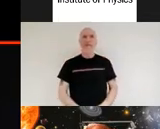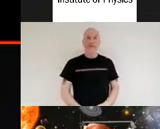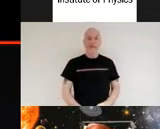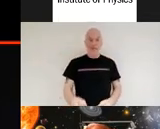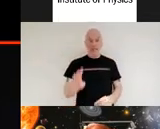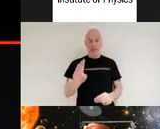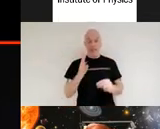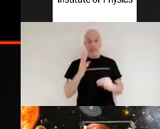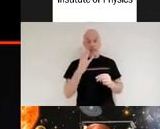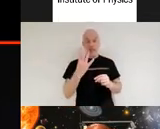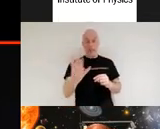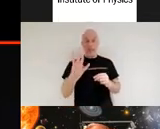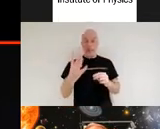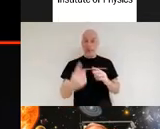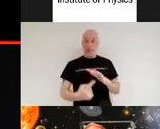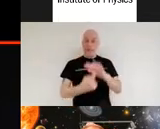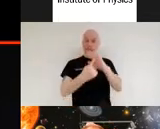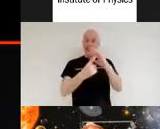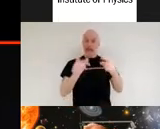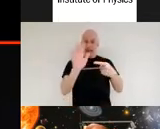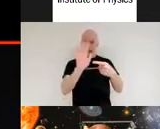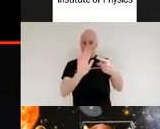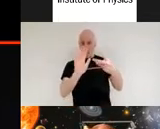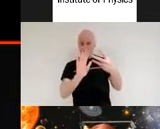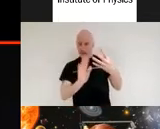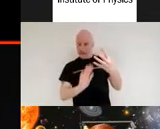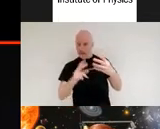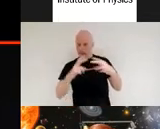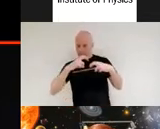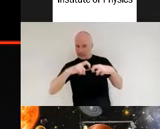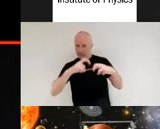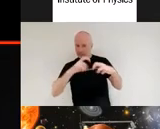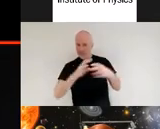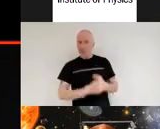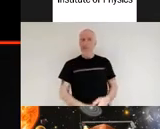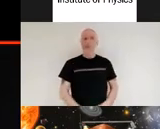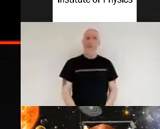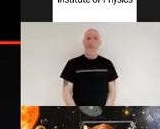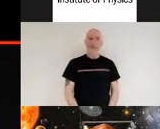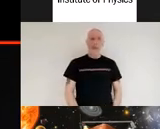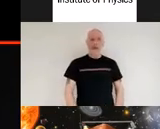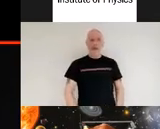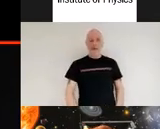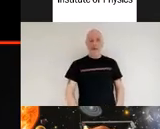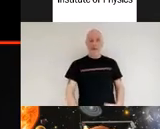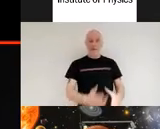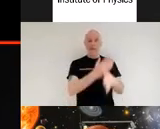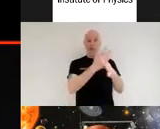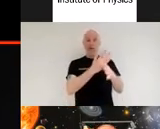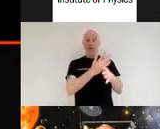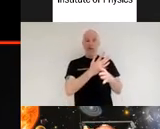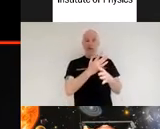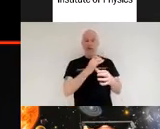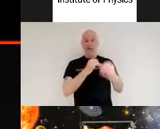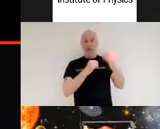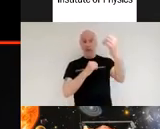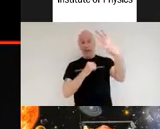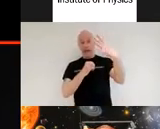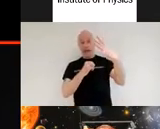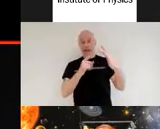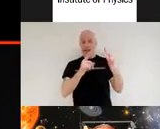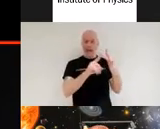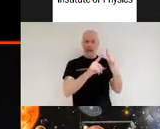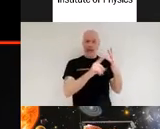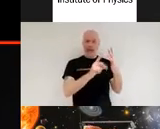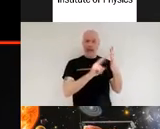research web is going to be looking at something called first light and ionization of the universe looking as far back in time as